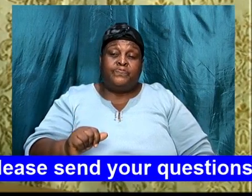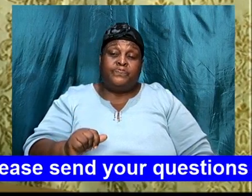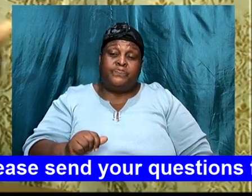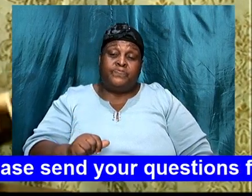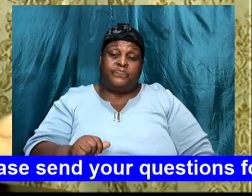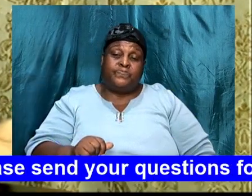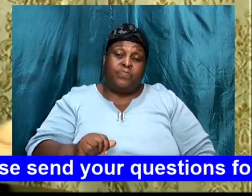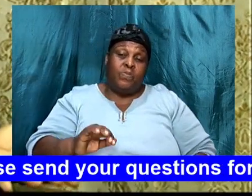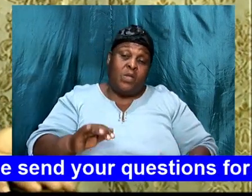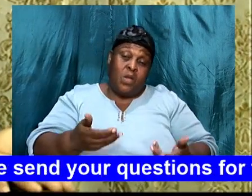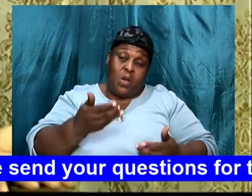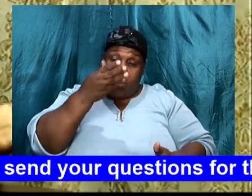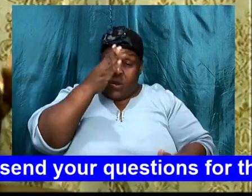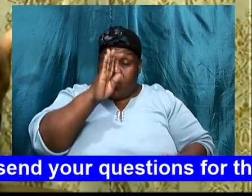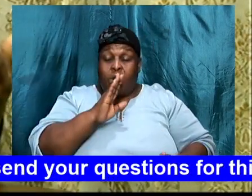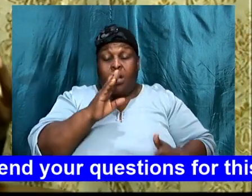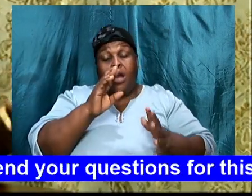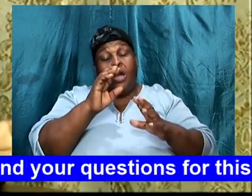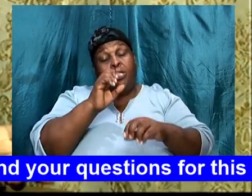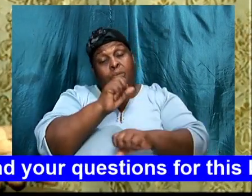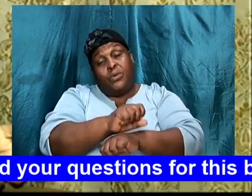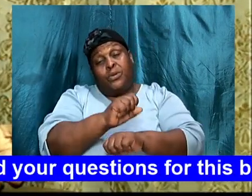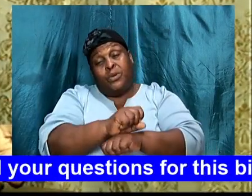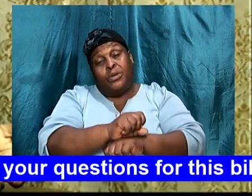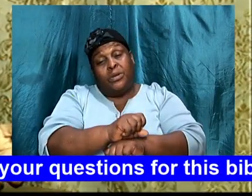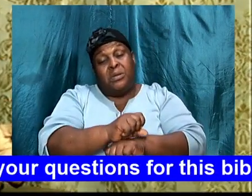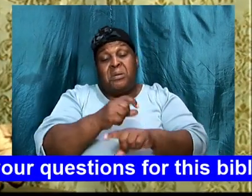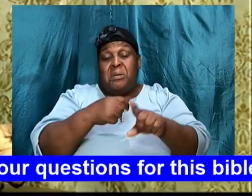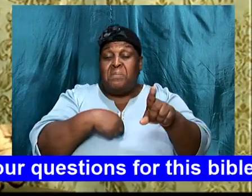how God works it like this, I can't tell you,